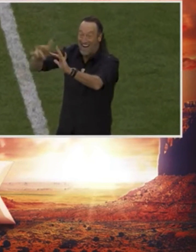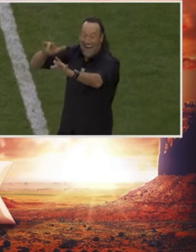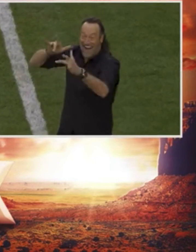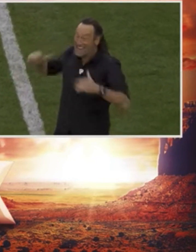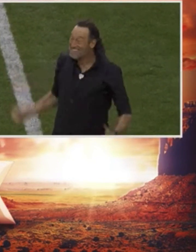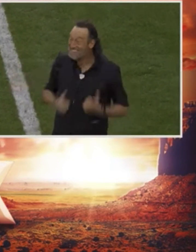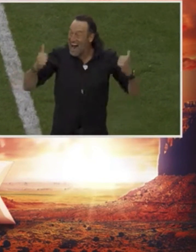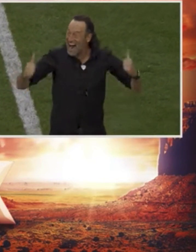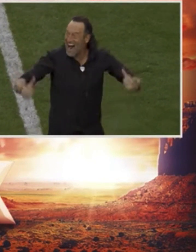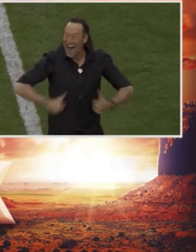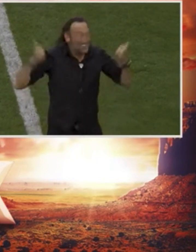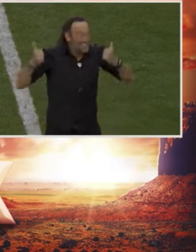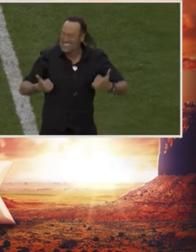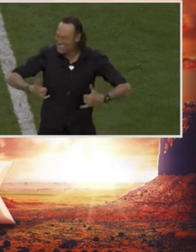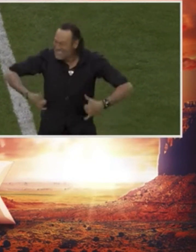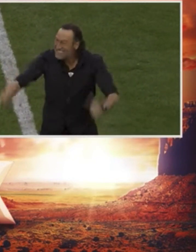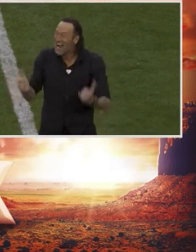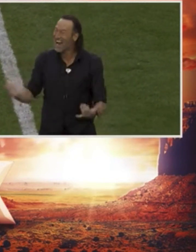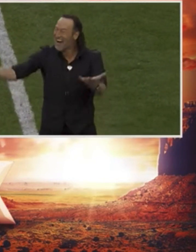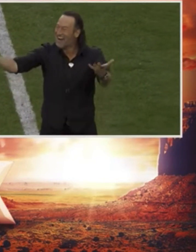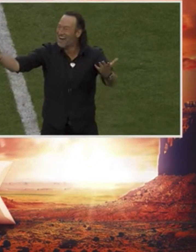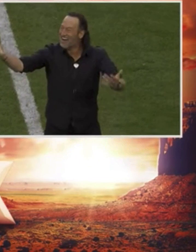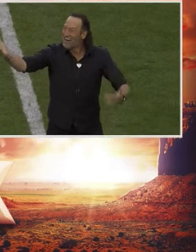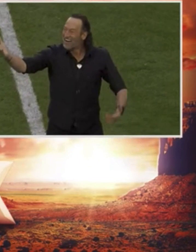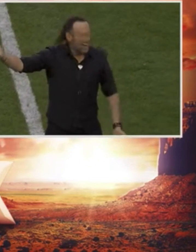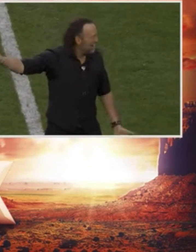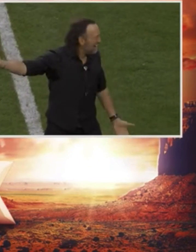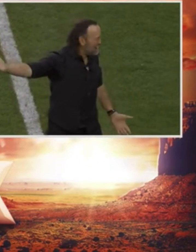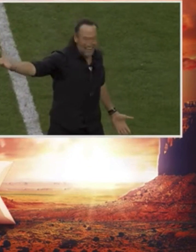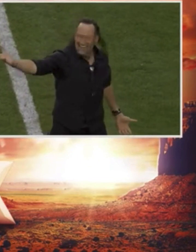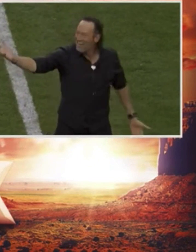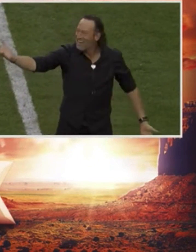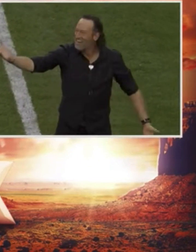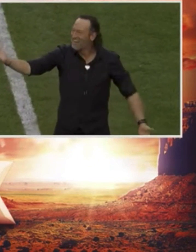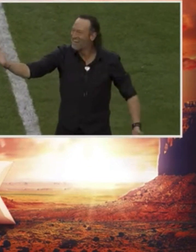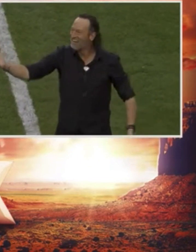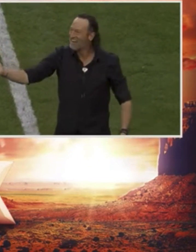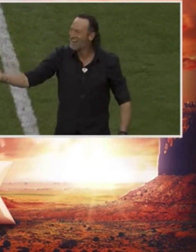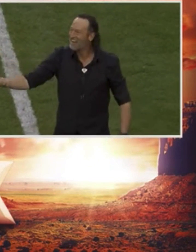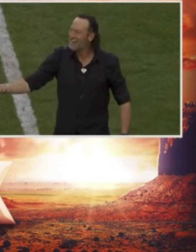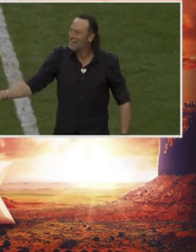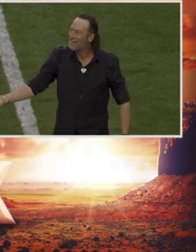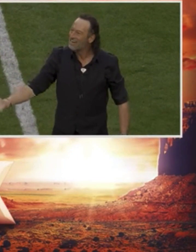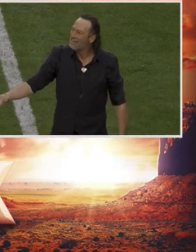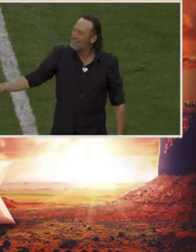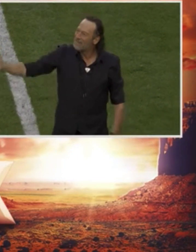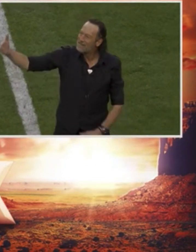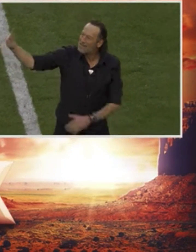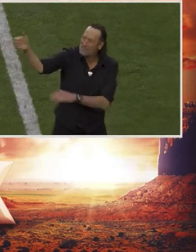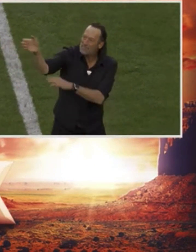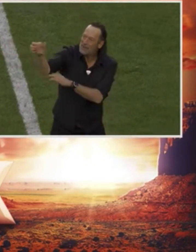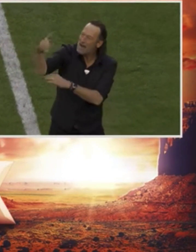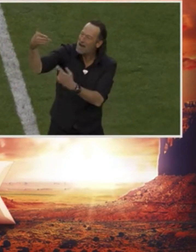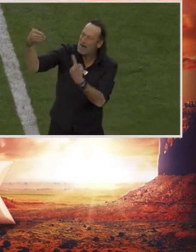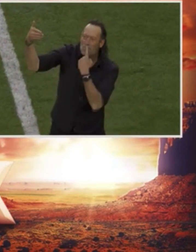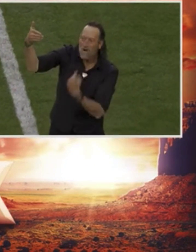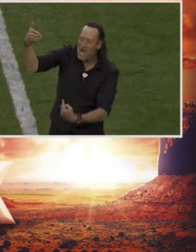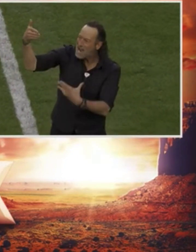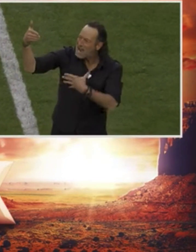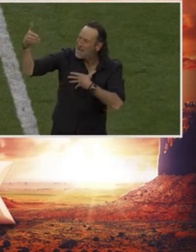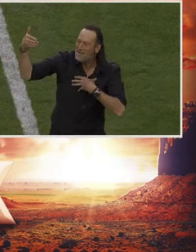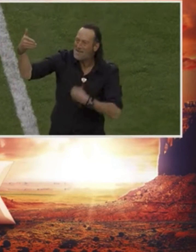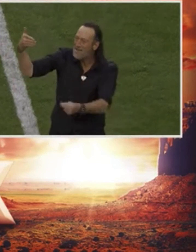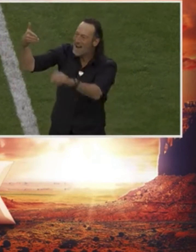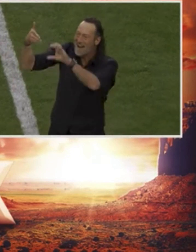was still there. Oh, say, by